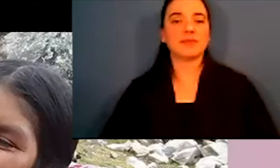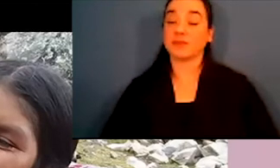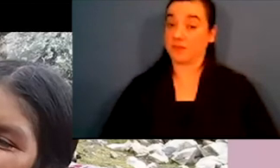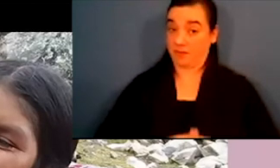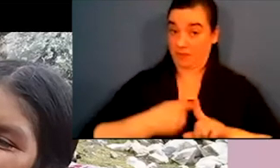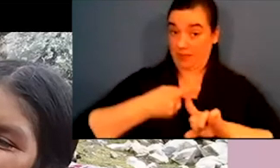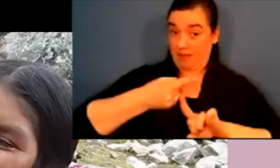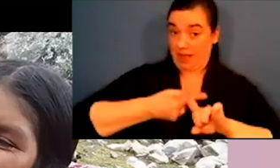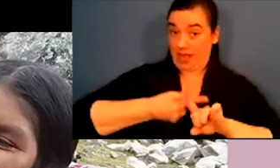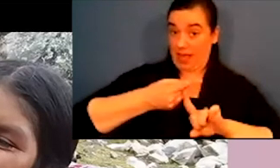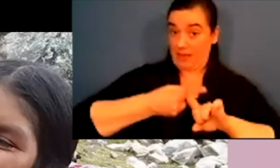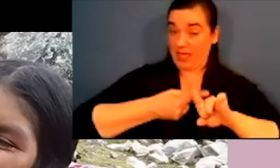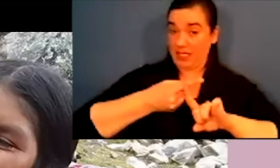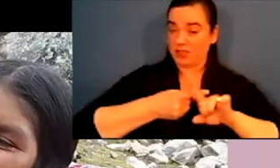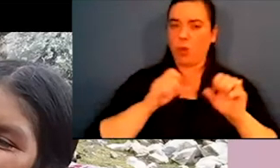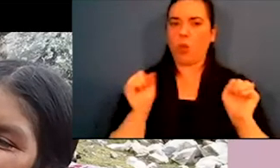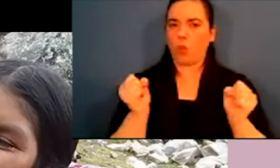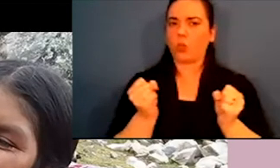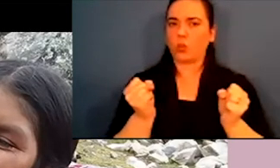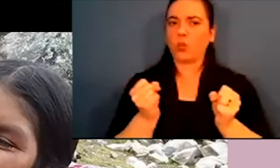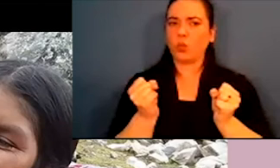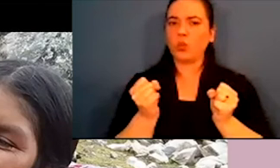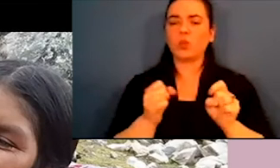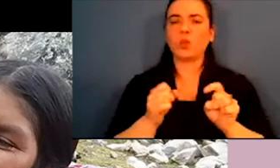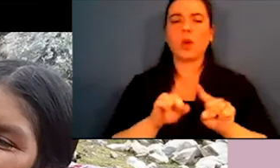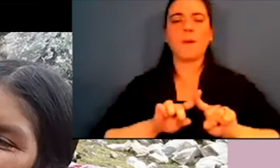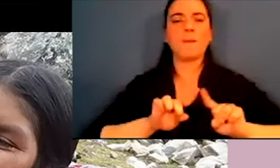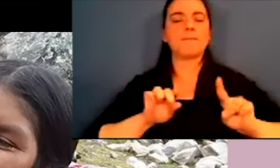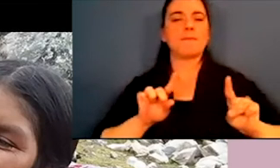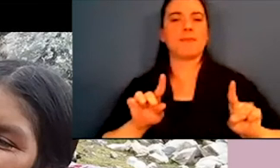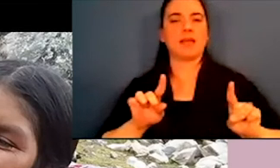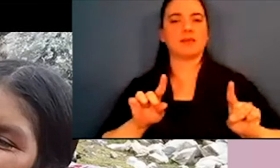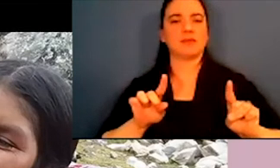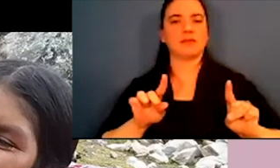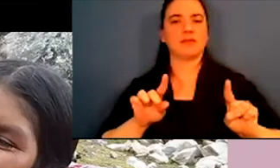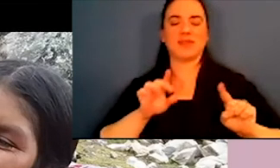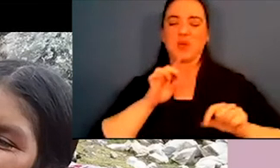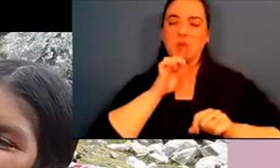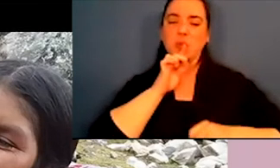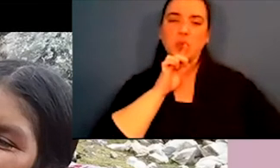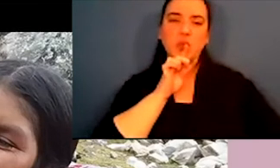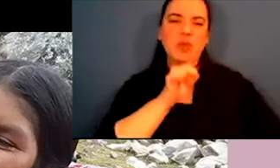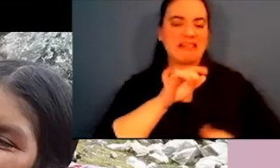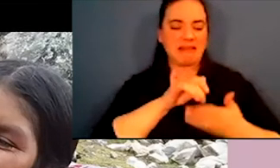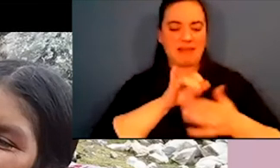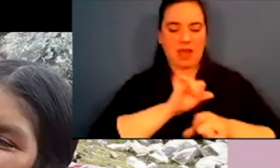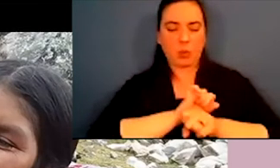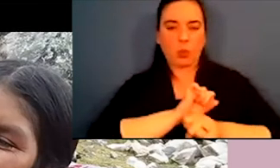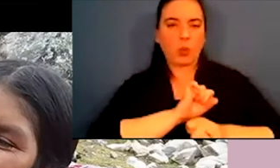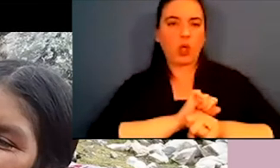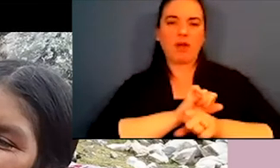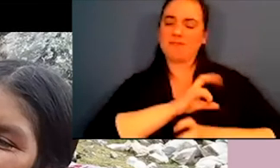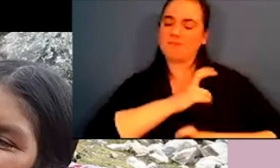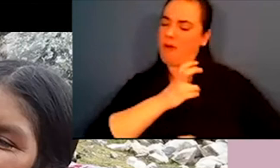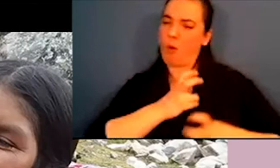And the climate there is very cold, but also